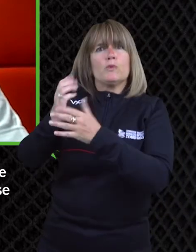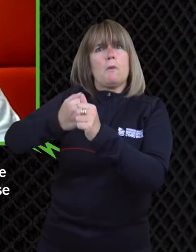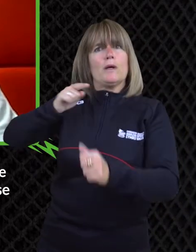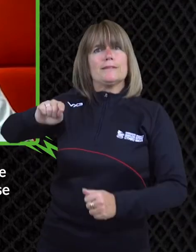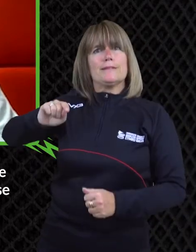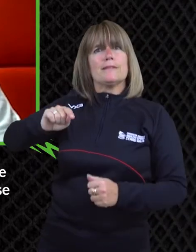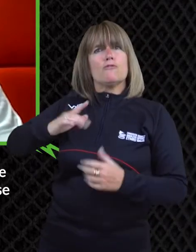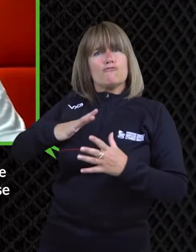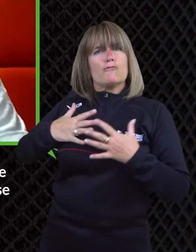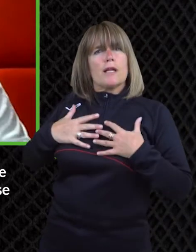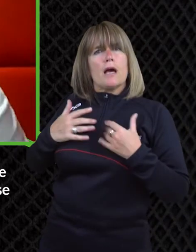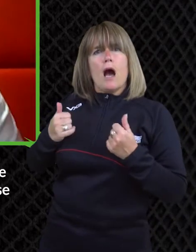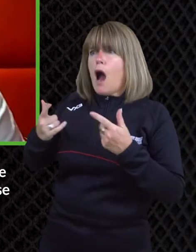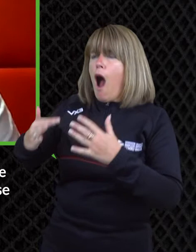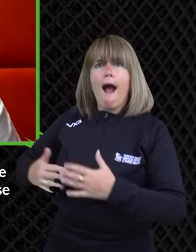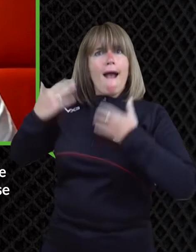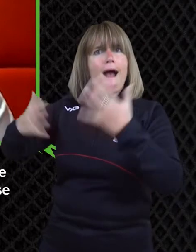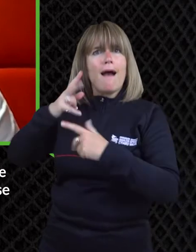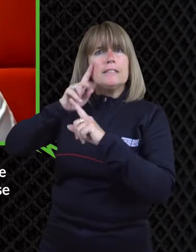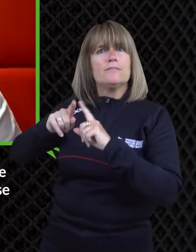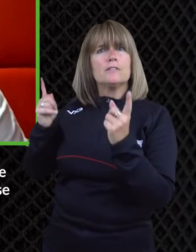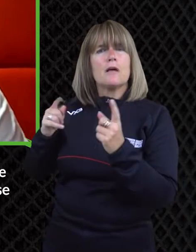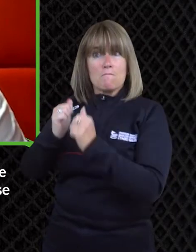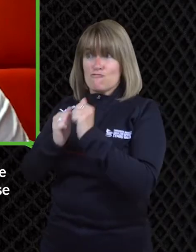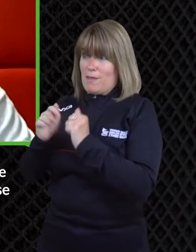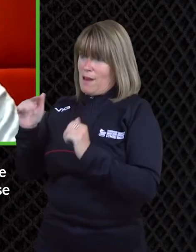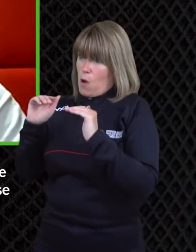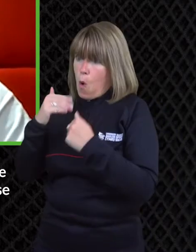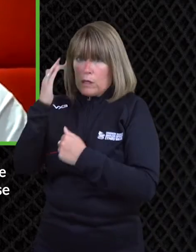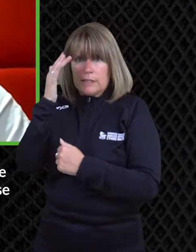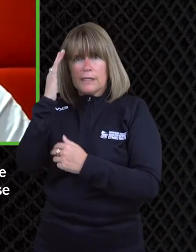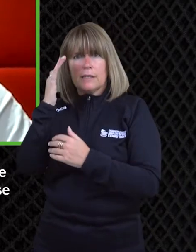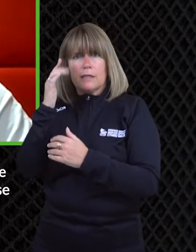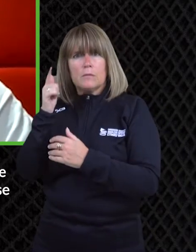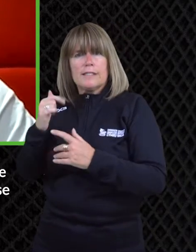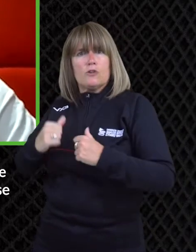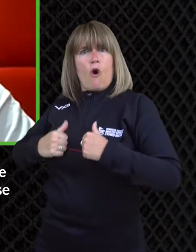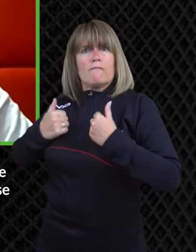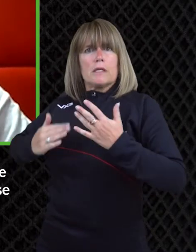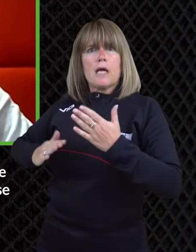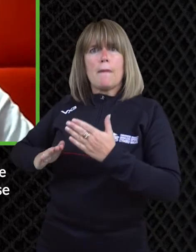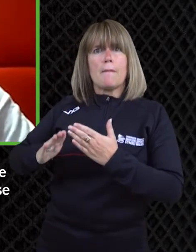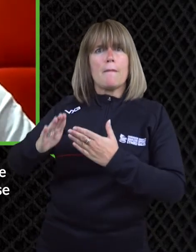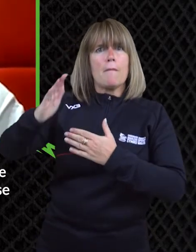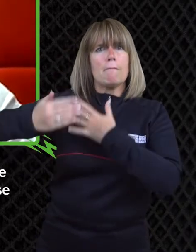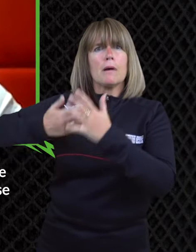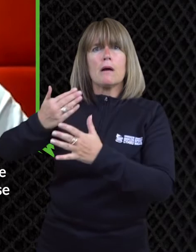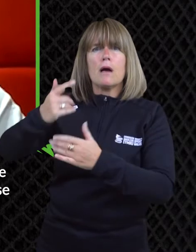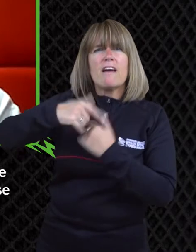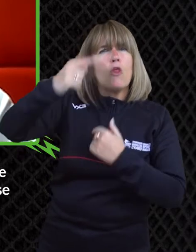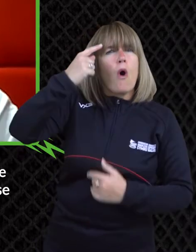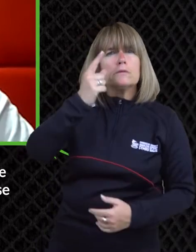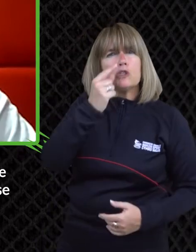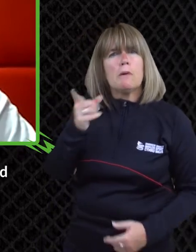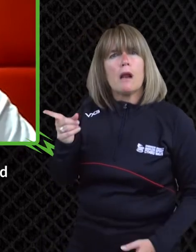um um who isn't very well at the moment actually my brother adam uh he did a lot of horse riding and i know it developed him